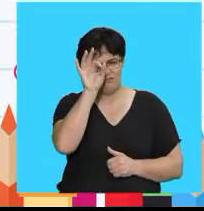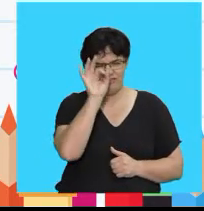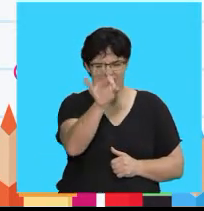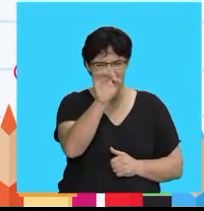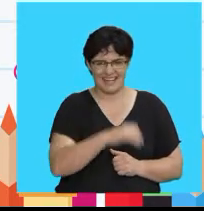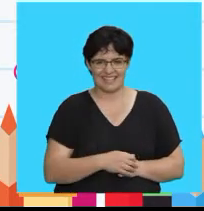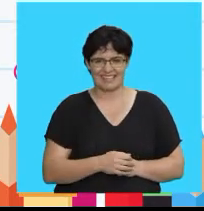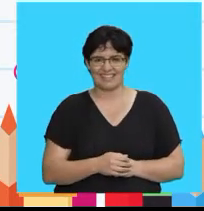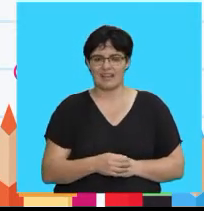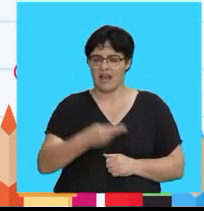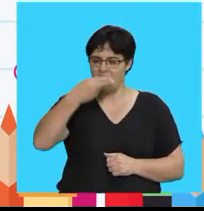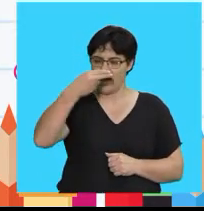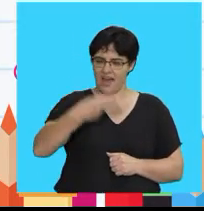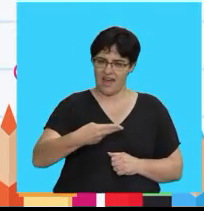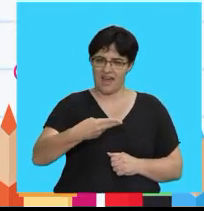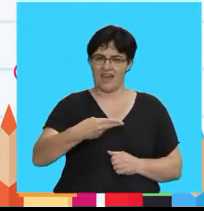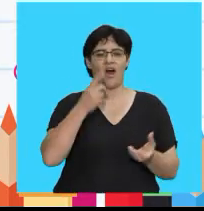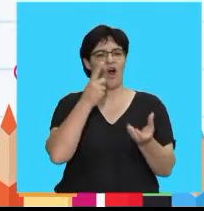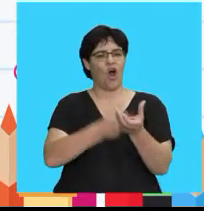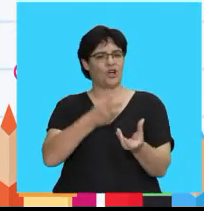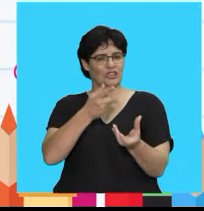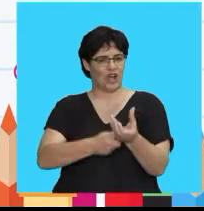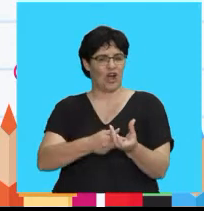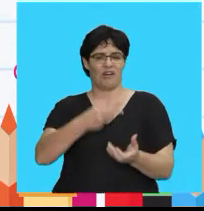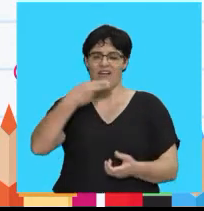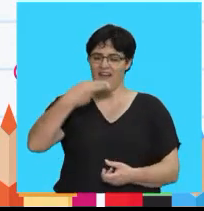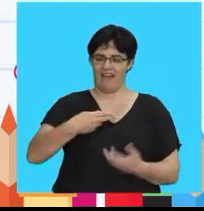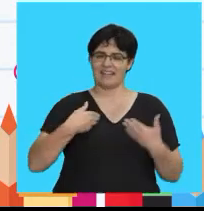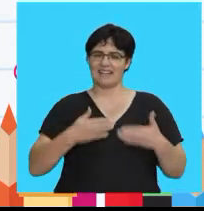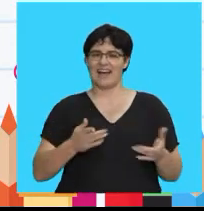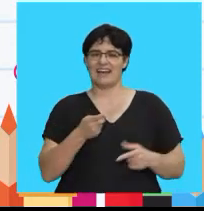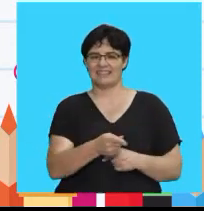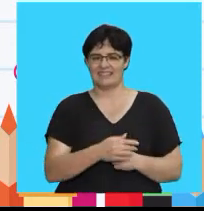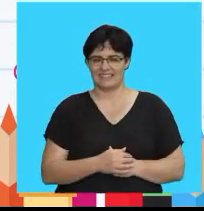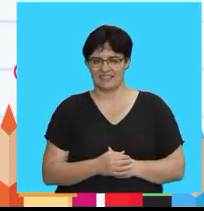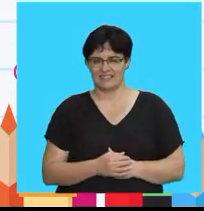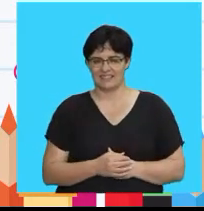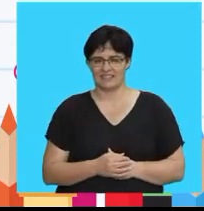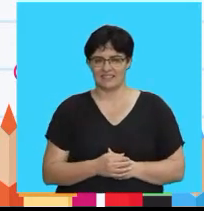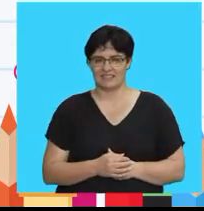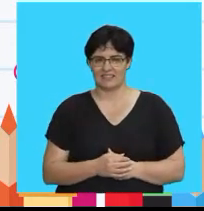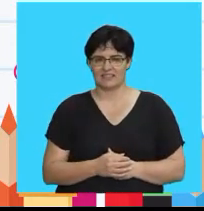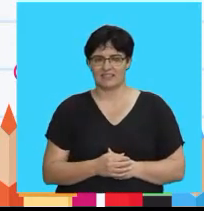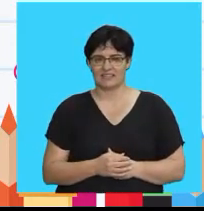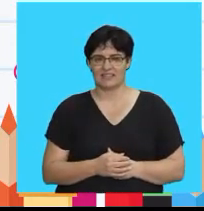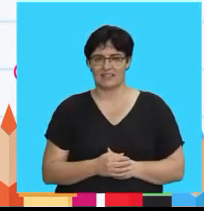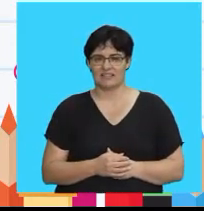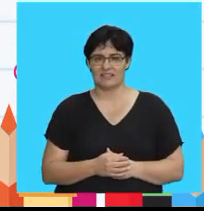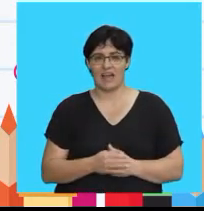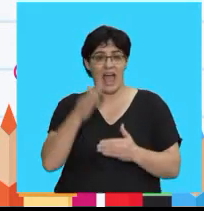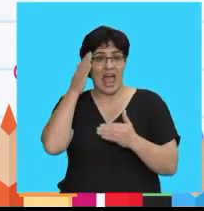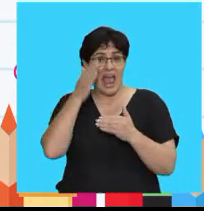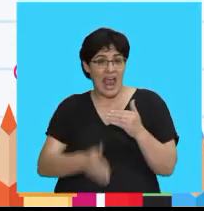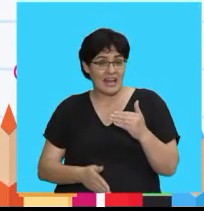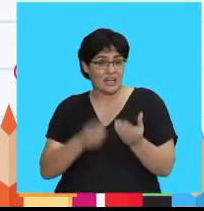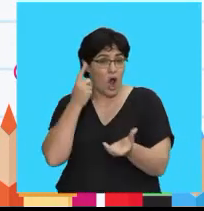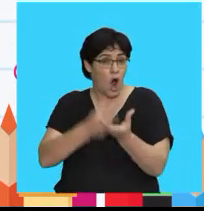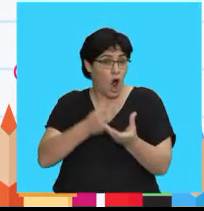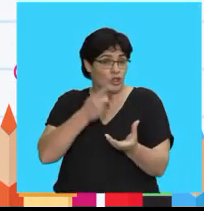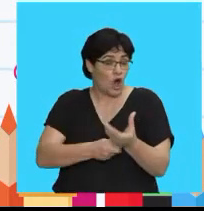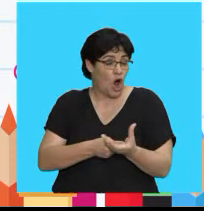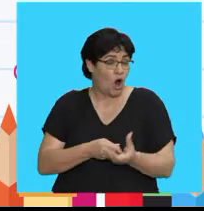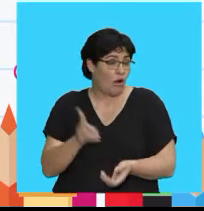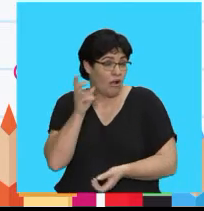dog starts with Ha What sound do you hear At the end of hot dog? G Correct